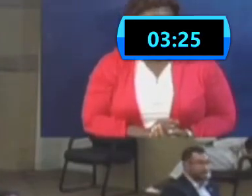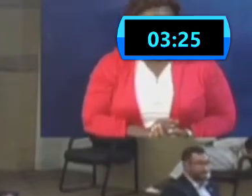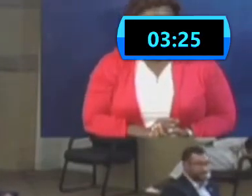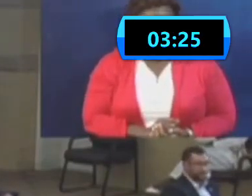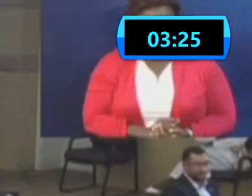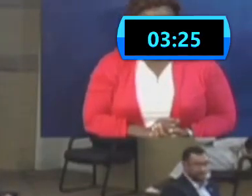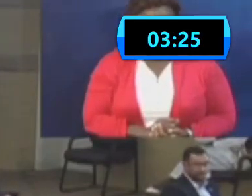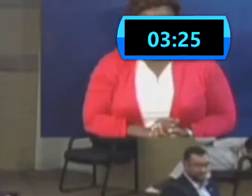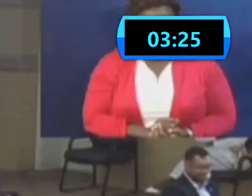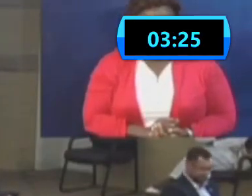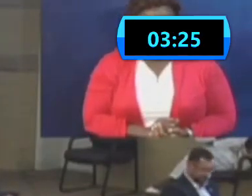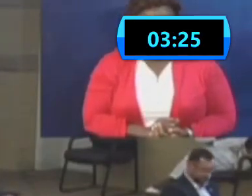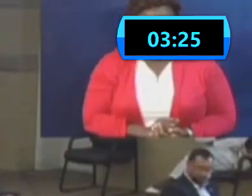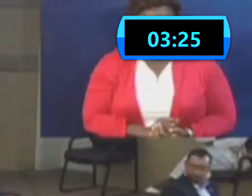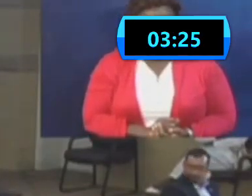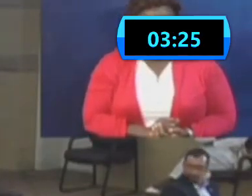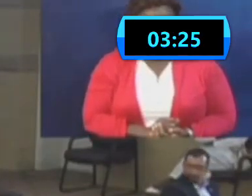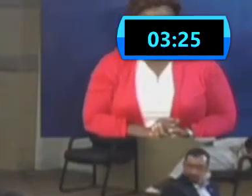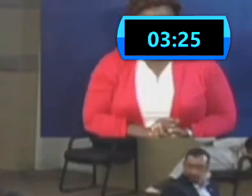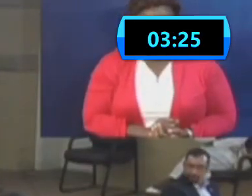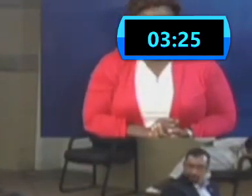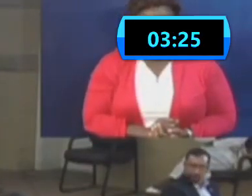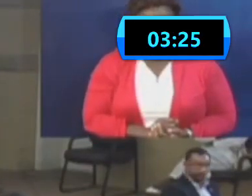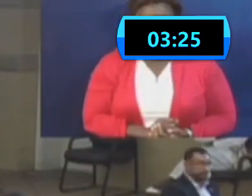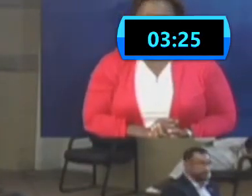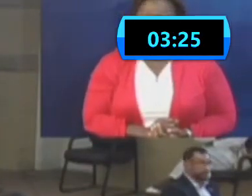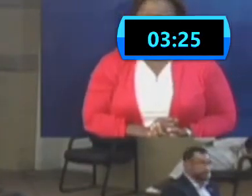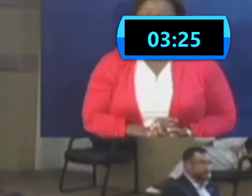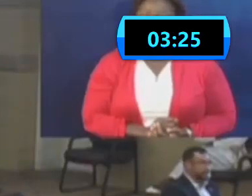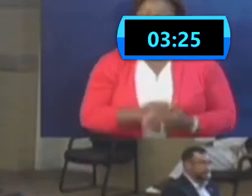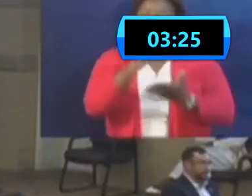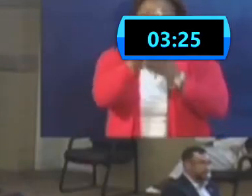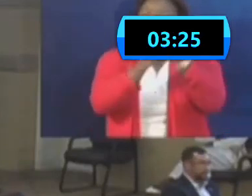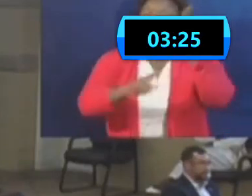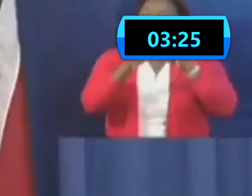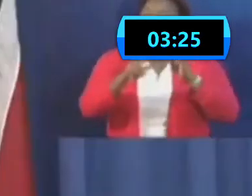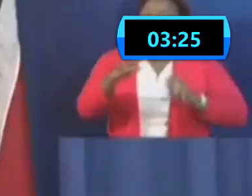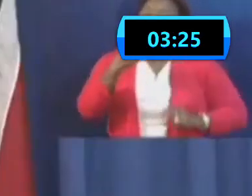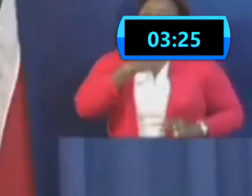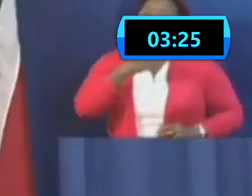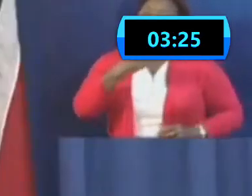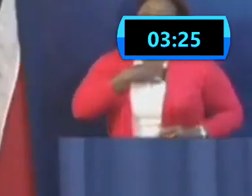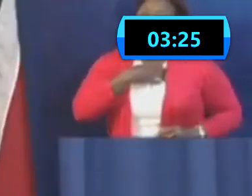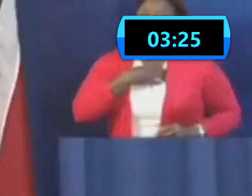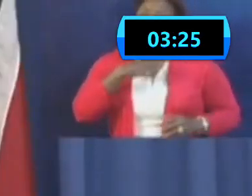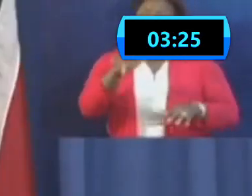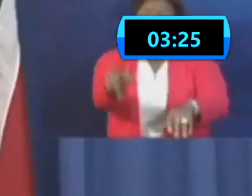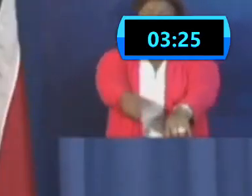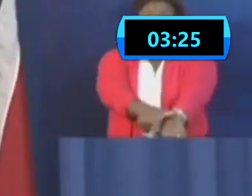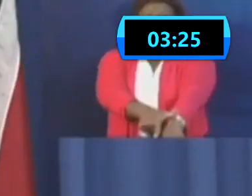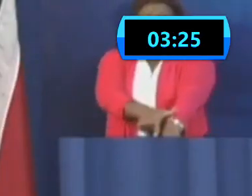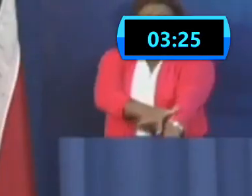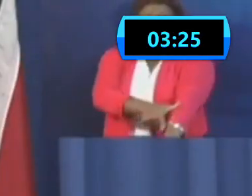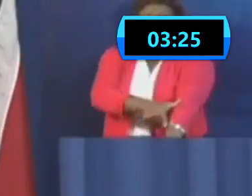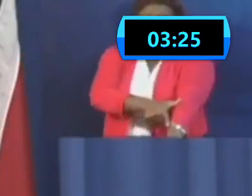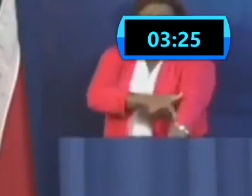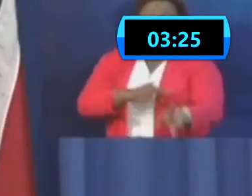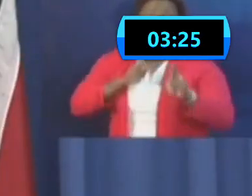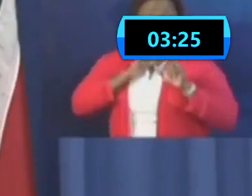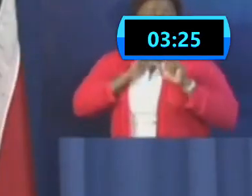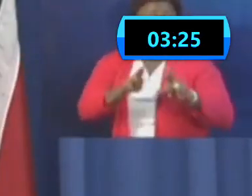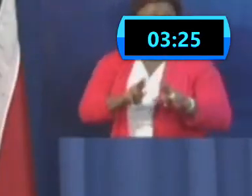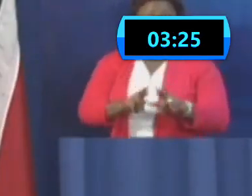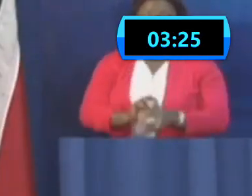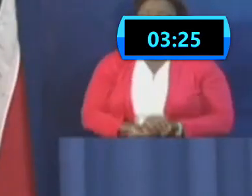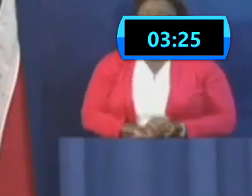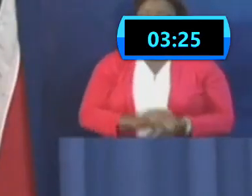rectified? there are still people complaining that they've been working too long for... Correct, So we have been working through the director of the Trinidad Public Health Lab. We